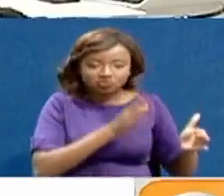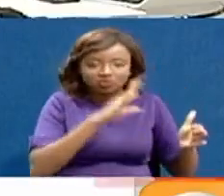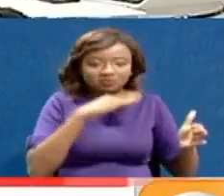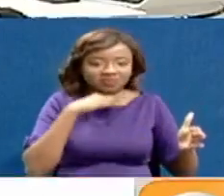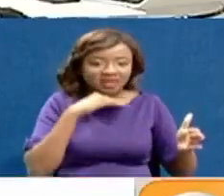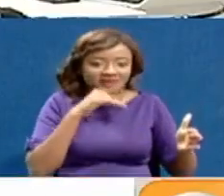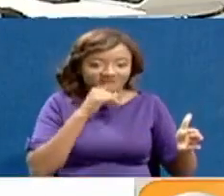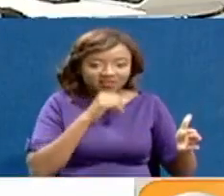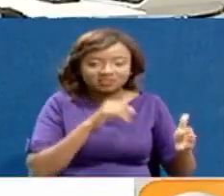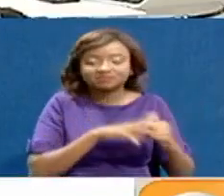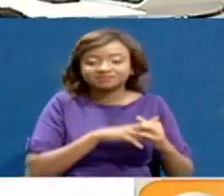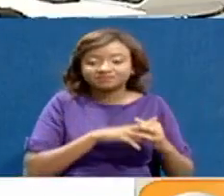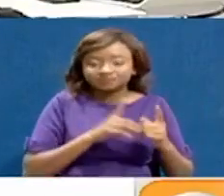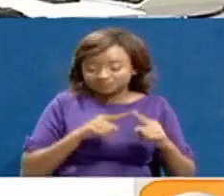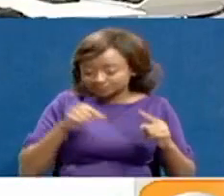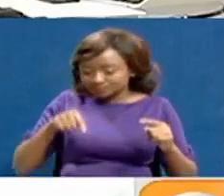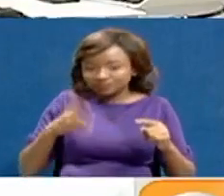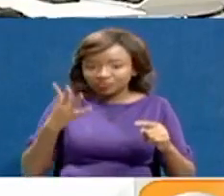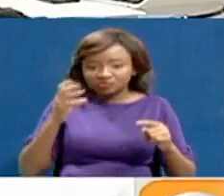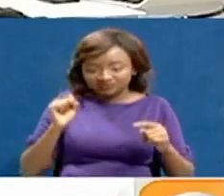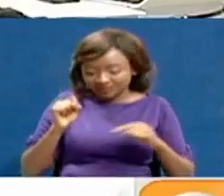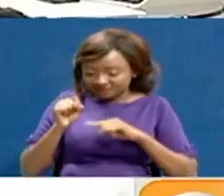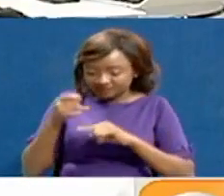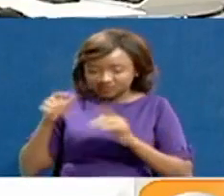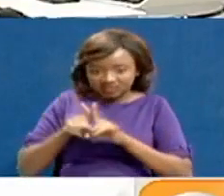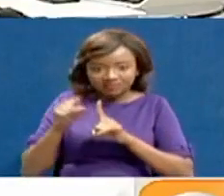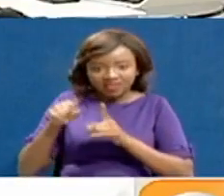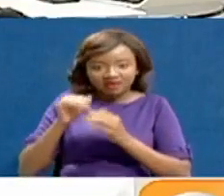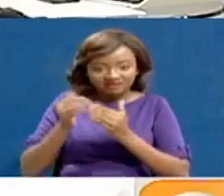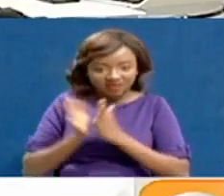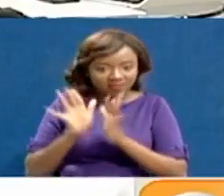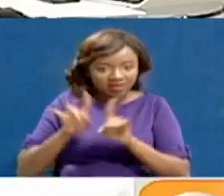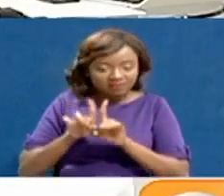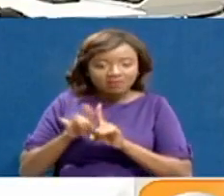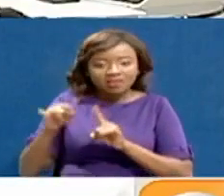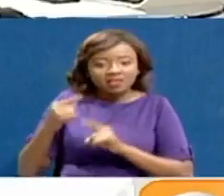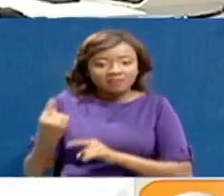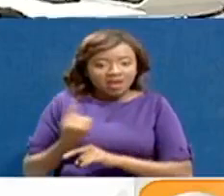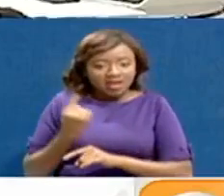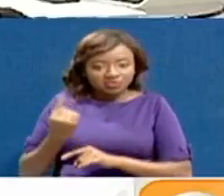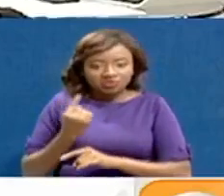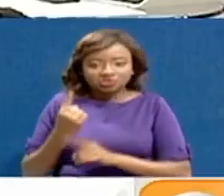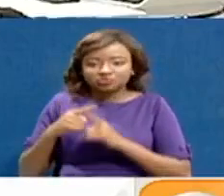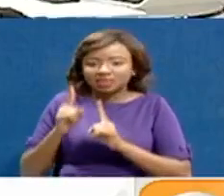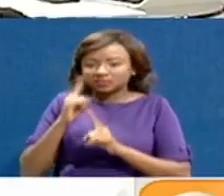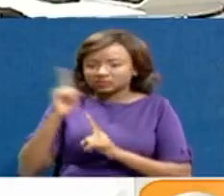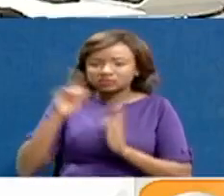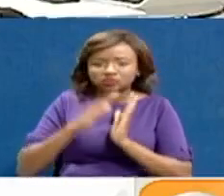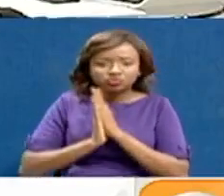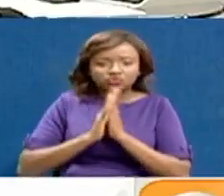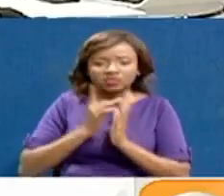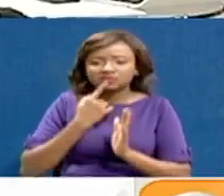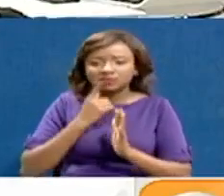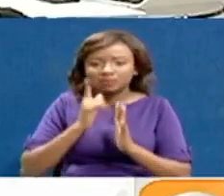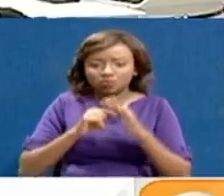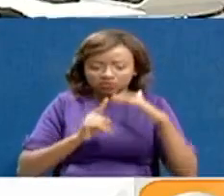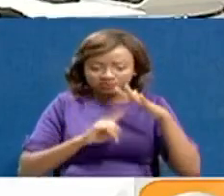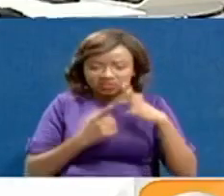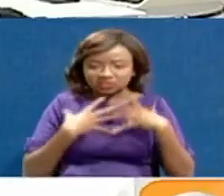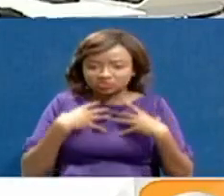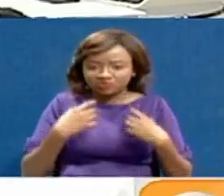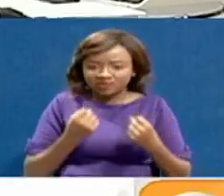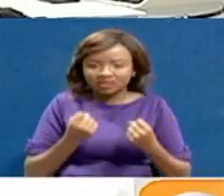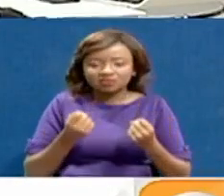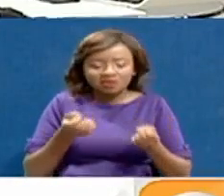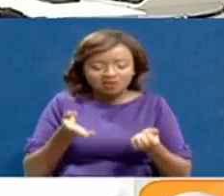Oyugi. Already 45, who include family members, have been quarantined in CIA. And as Mashirima Kapombe now reports, the Ministry of Health may